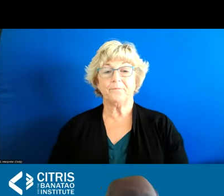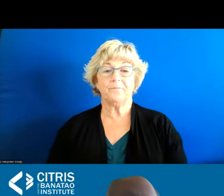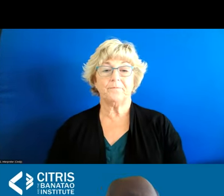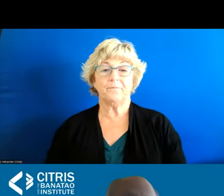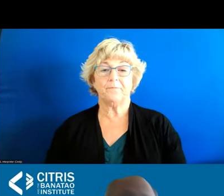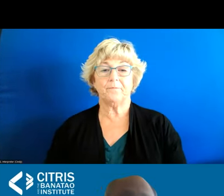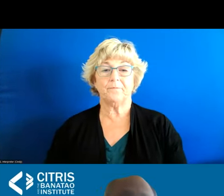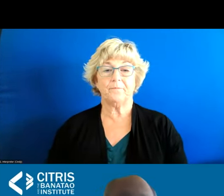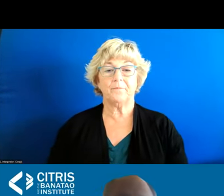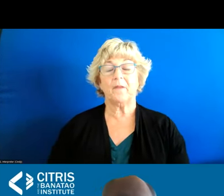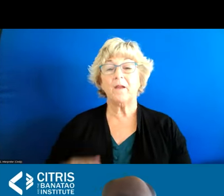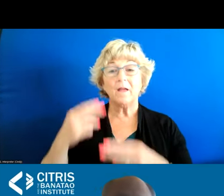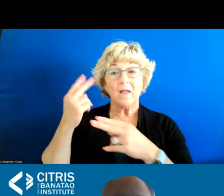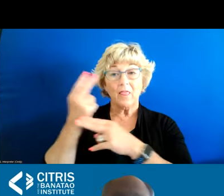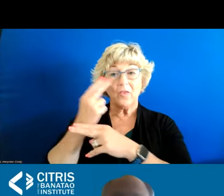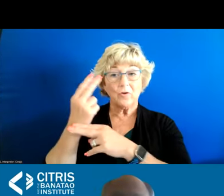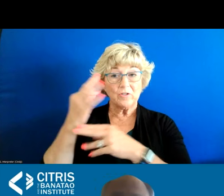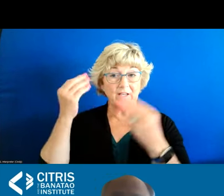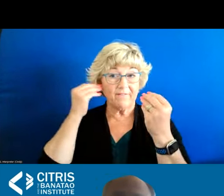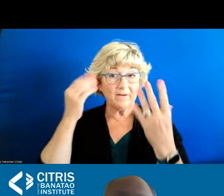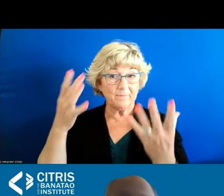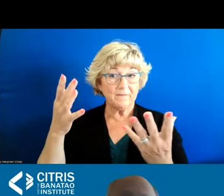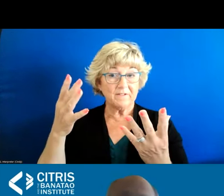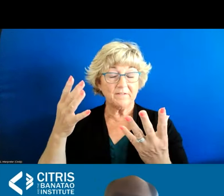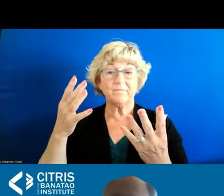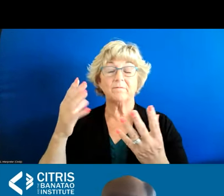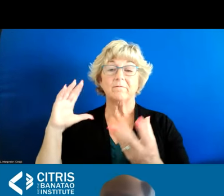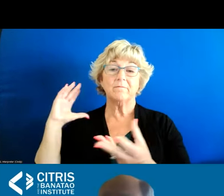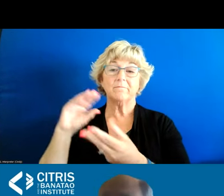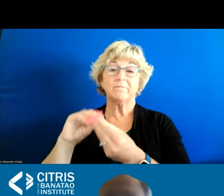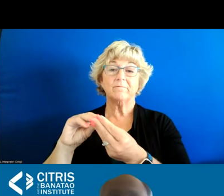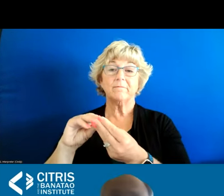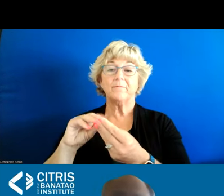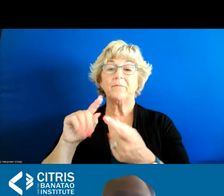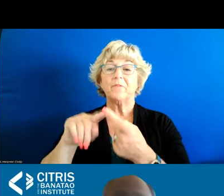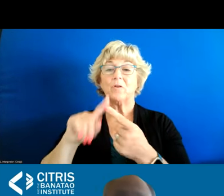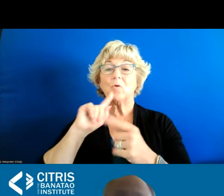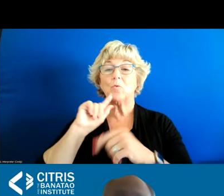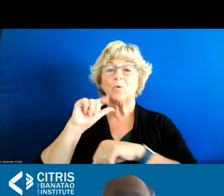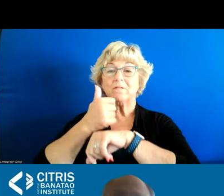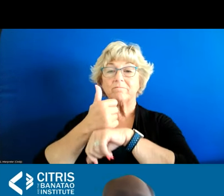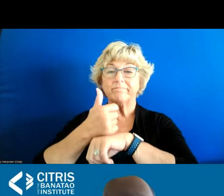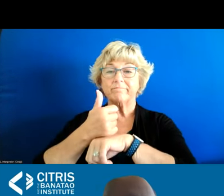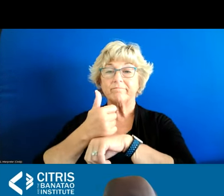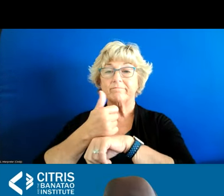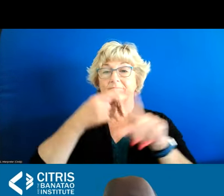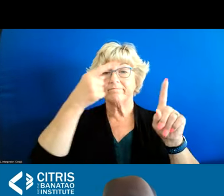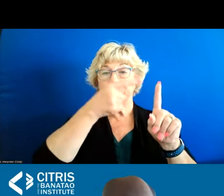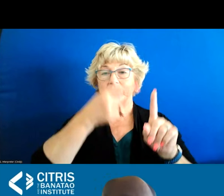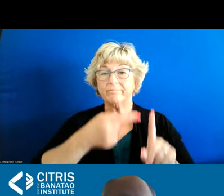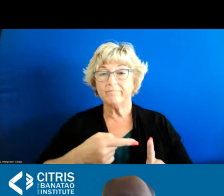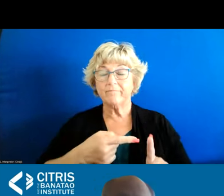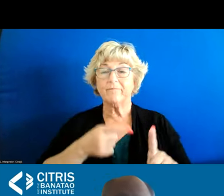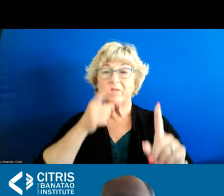data the way we've been approaching it has been to really set up specific indicators targets